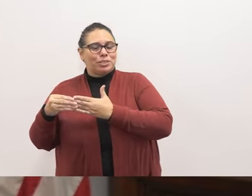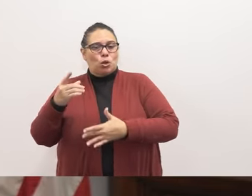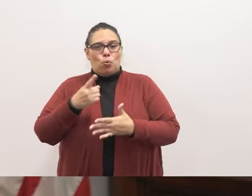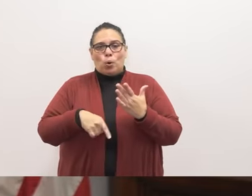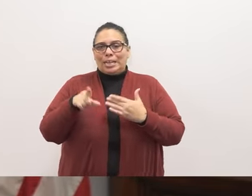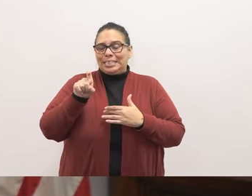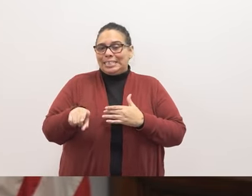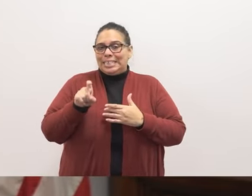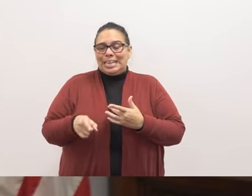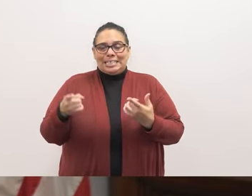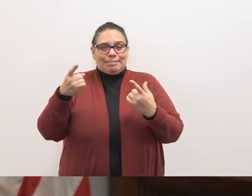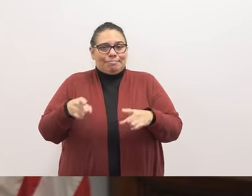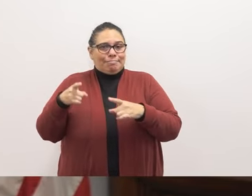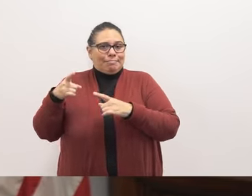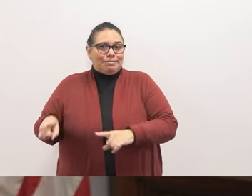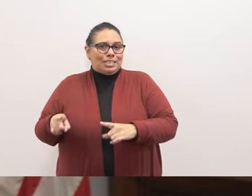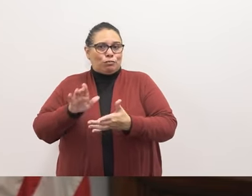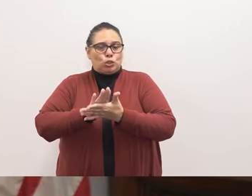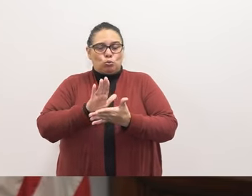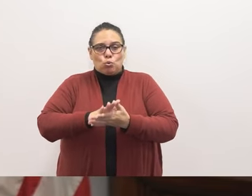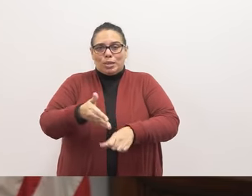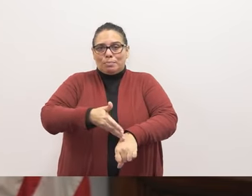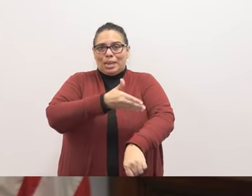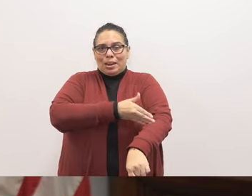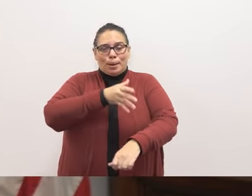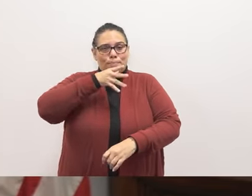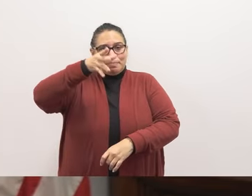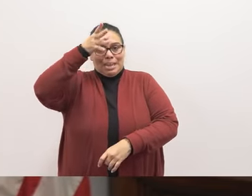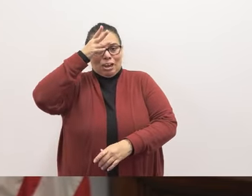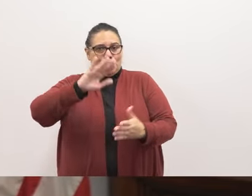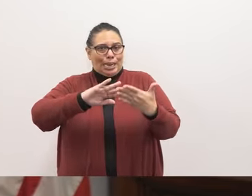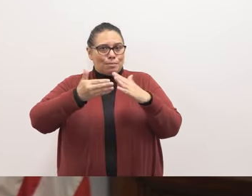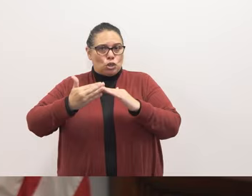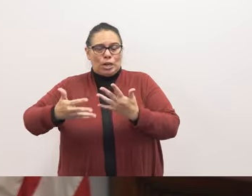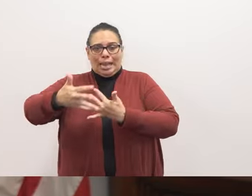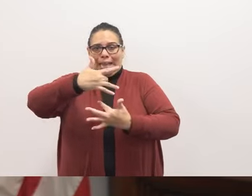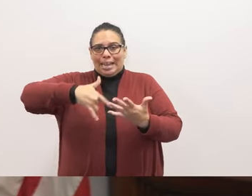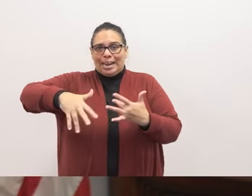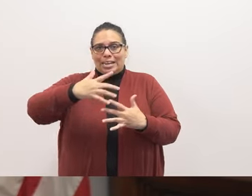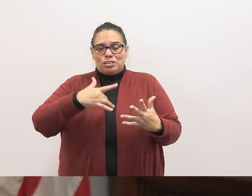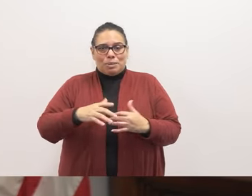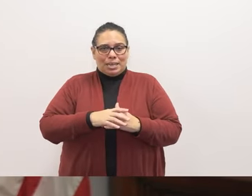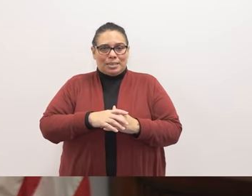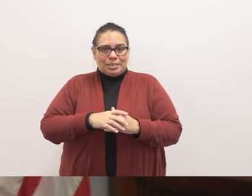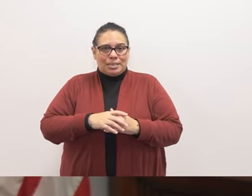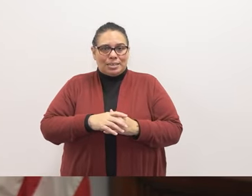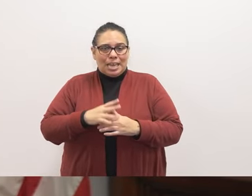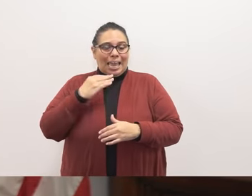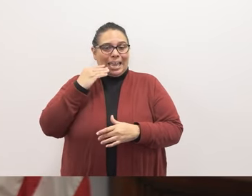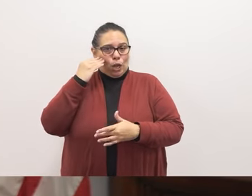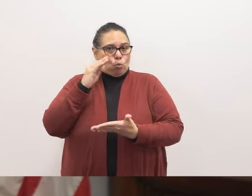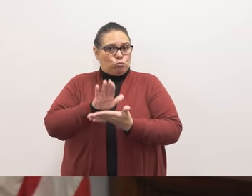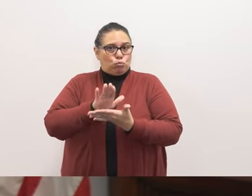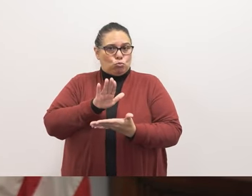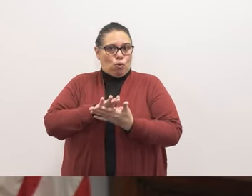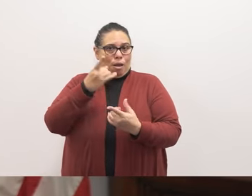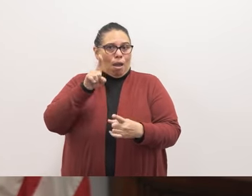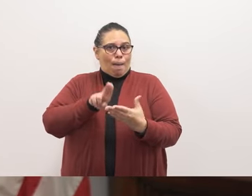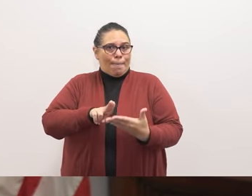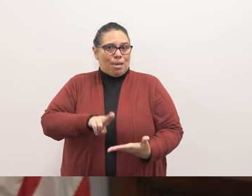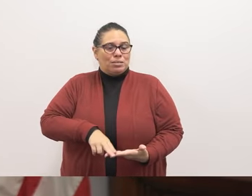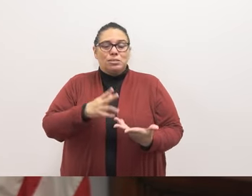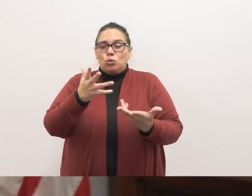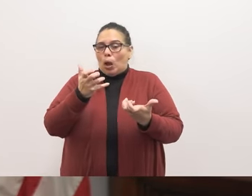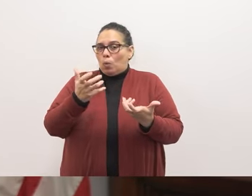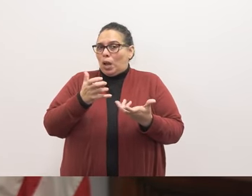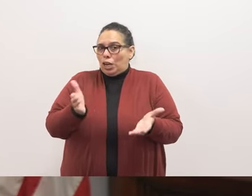take place for school improvement parent and community engagement and our homeschool sorry homeschool compacts so want to encourage